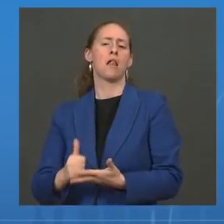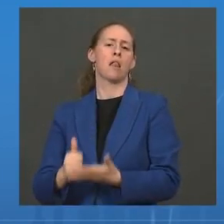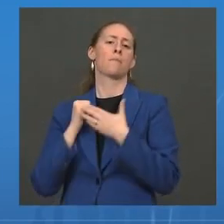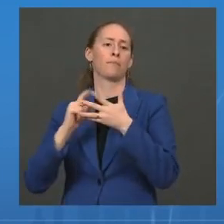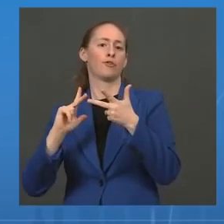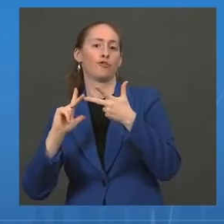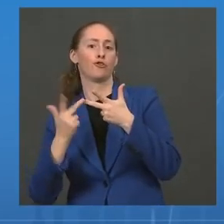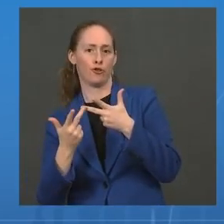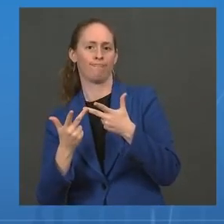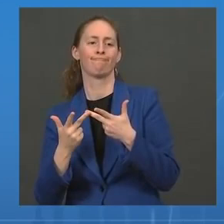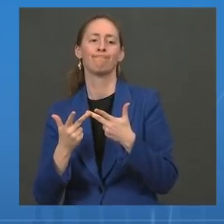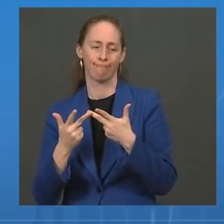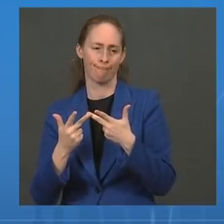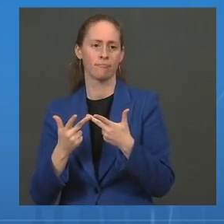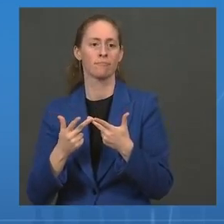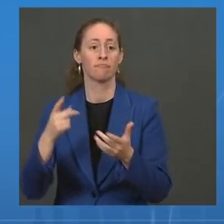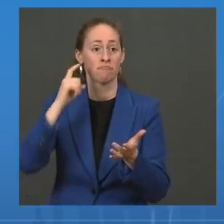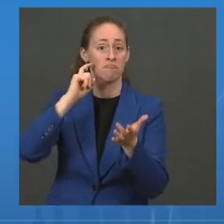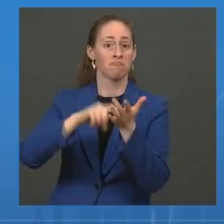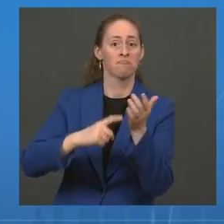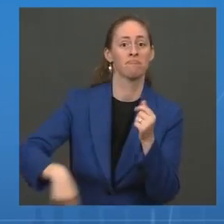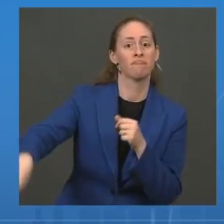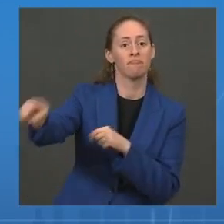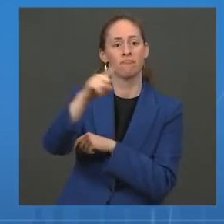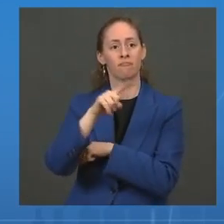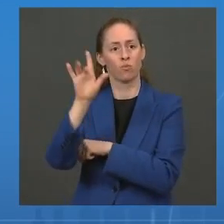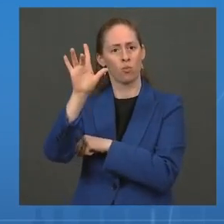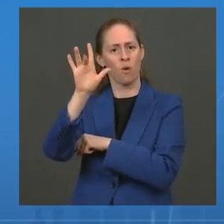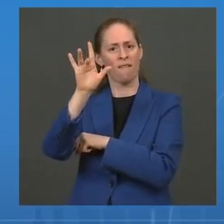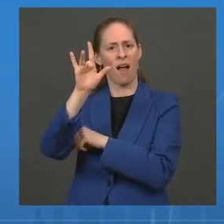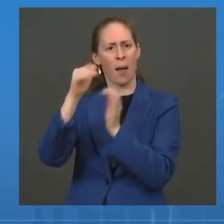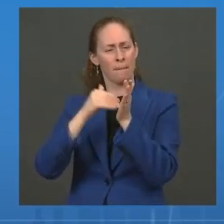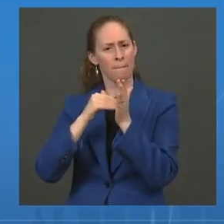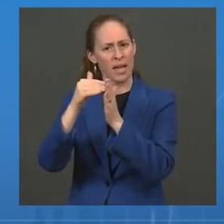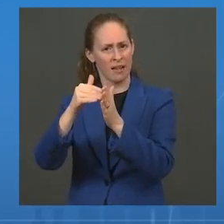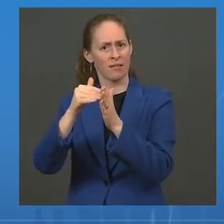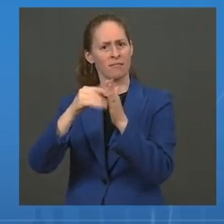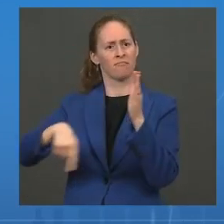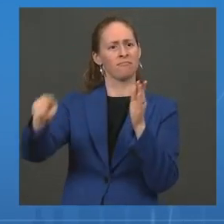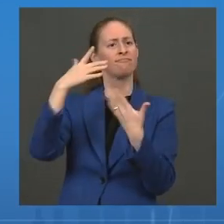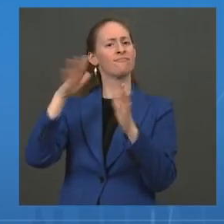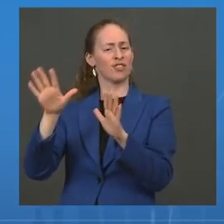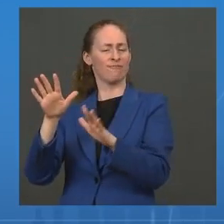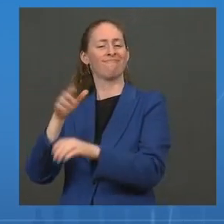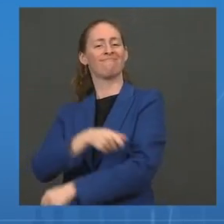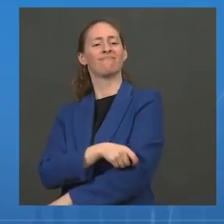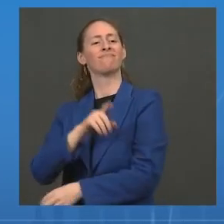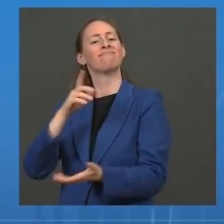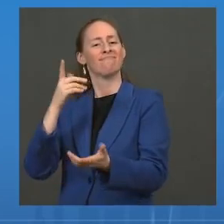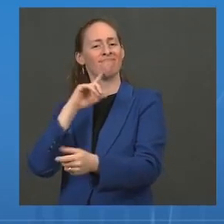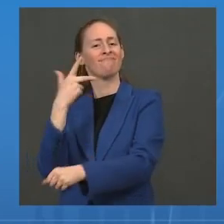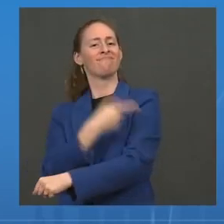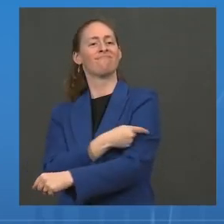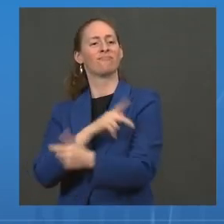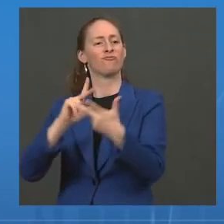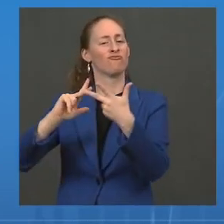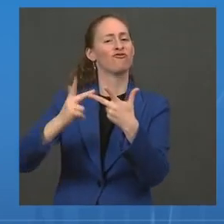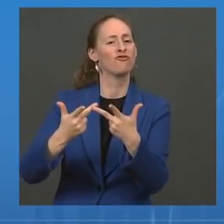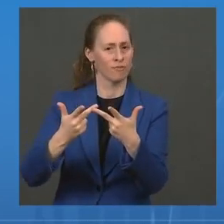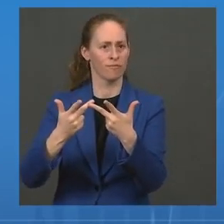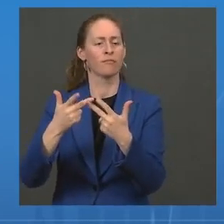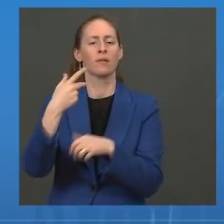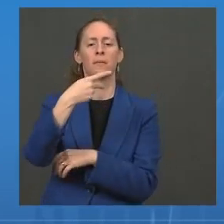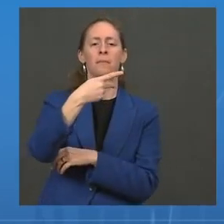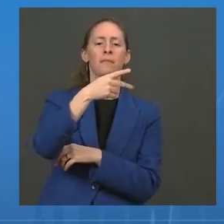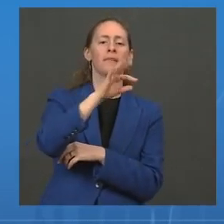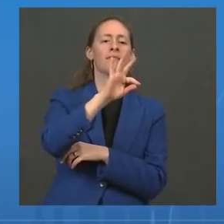25 million Americans have now rolled up their sleeve to get the enhanced protection of a Pfizer, Moderna, or